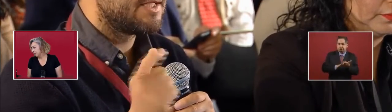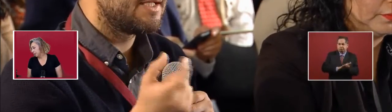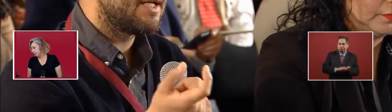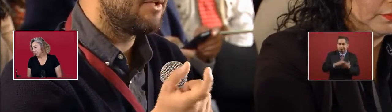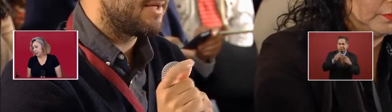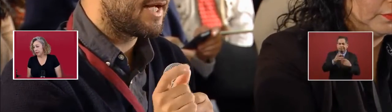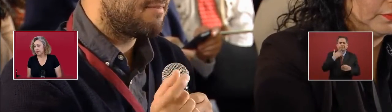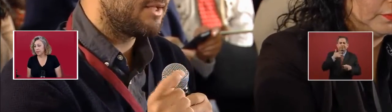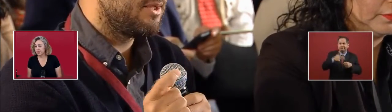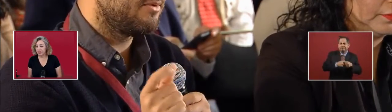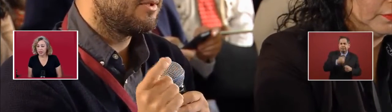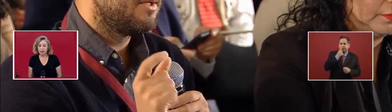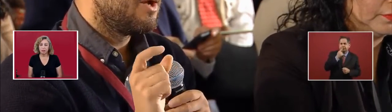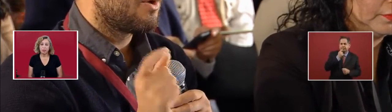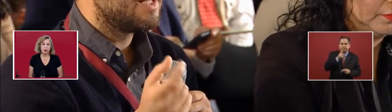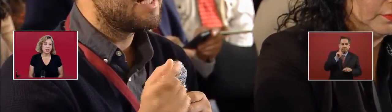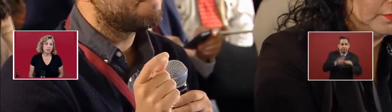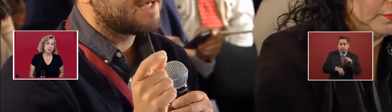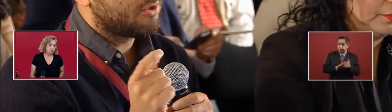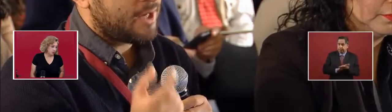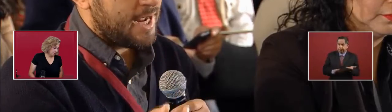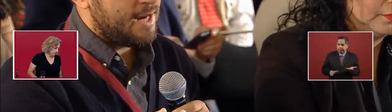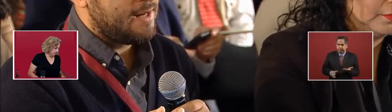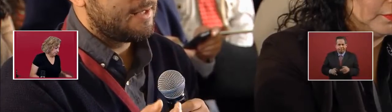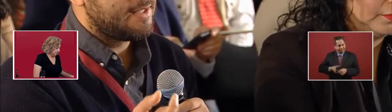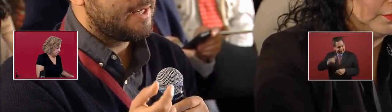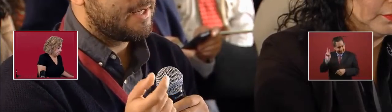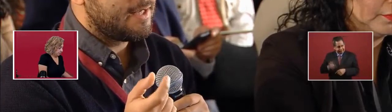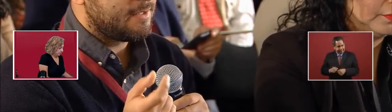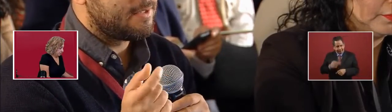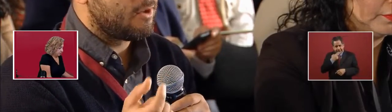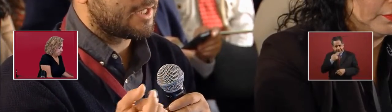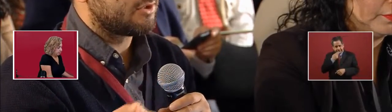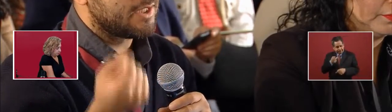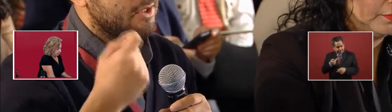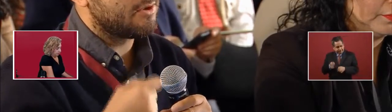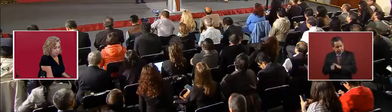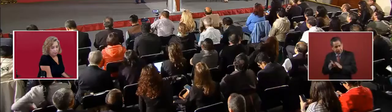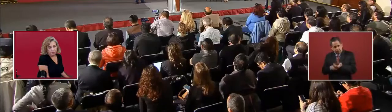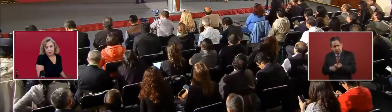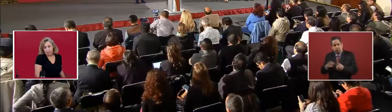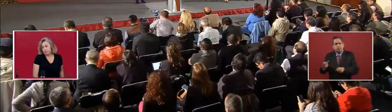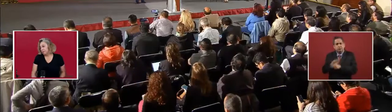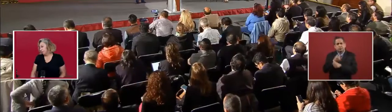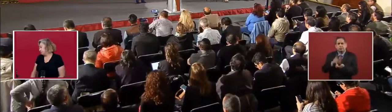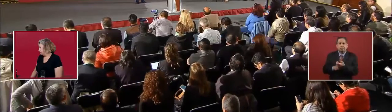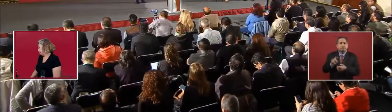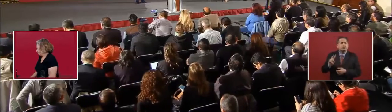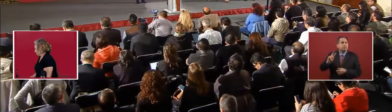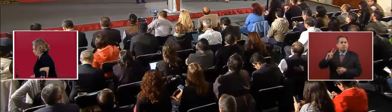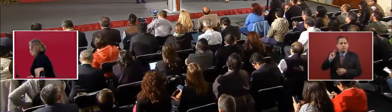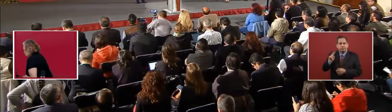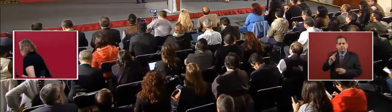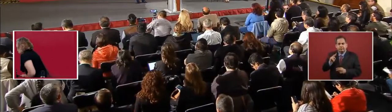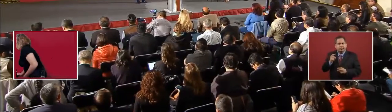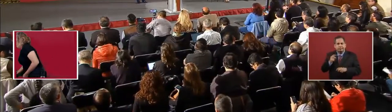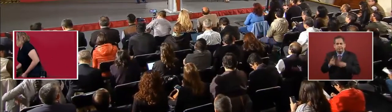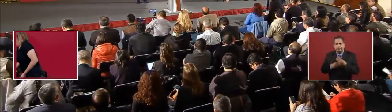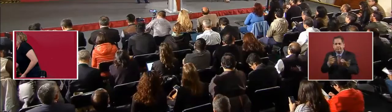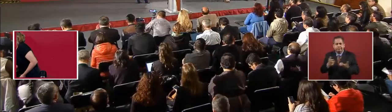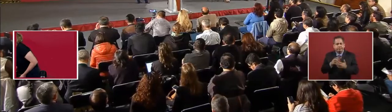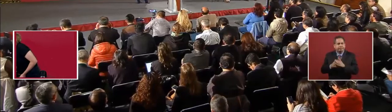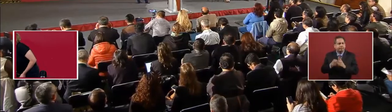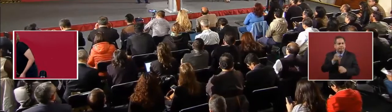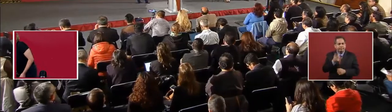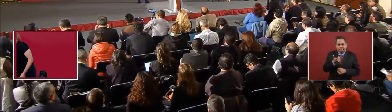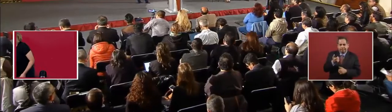Can you... me. of what happened to PEMEX? What is the goal of to the prices